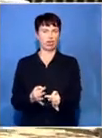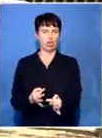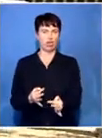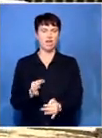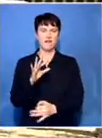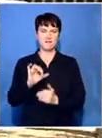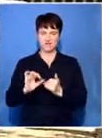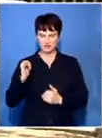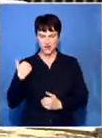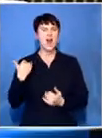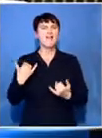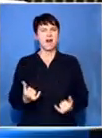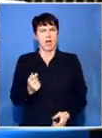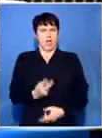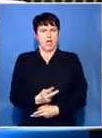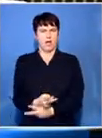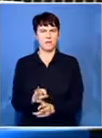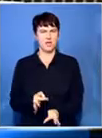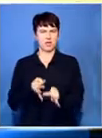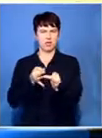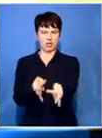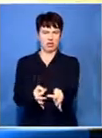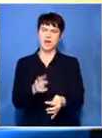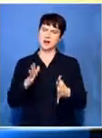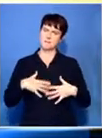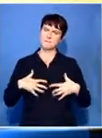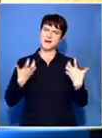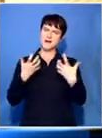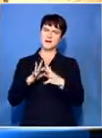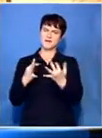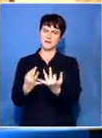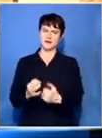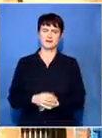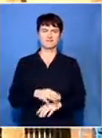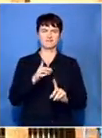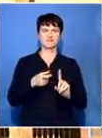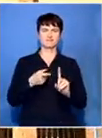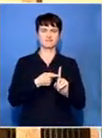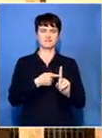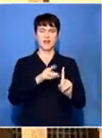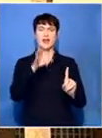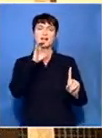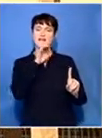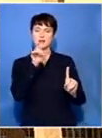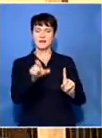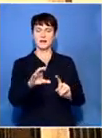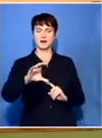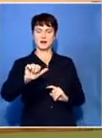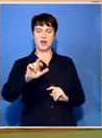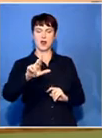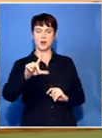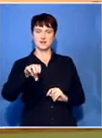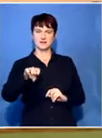Arriving in court, hoping to find answers. Mido Macias' cousin Carlos, accompanied by his former landlord.